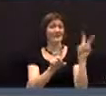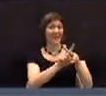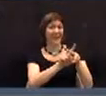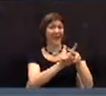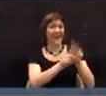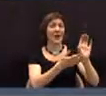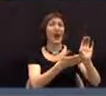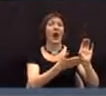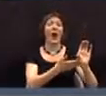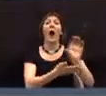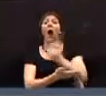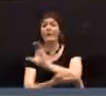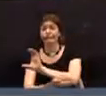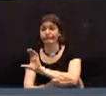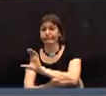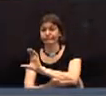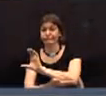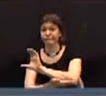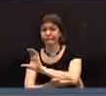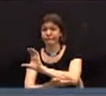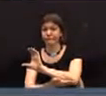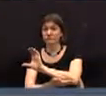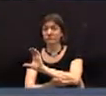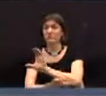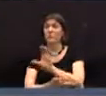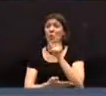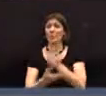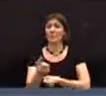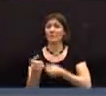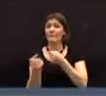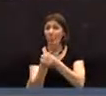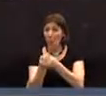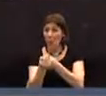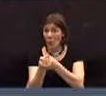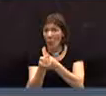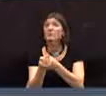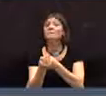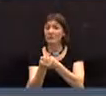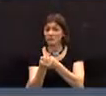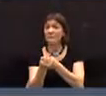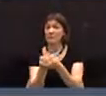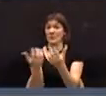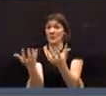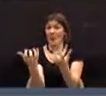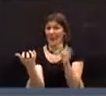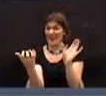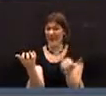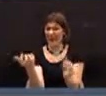unassigned fund balance. All those in favor of that motion, please rise.